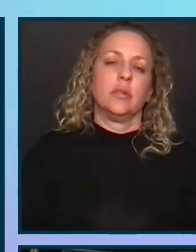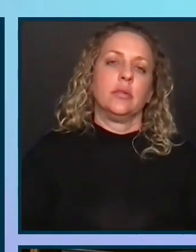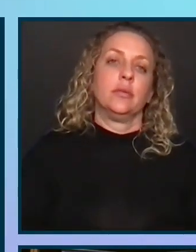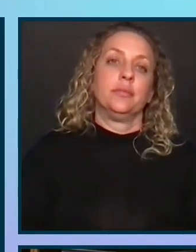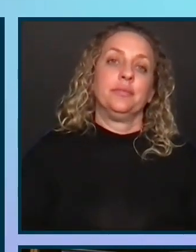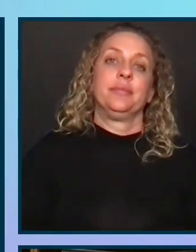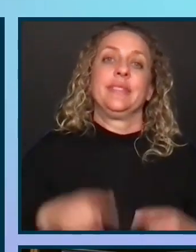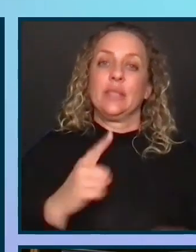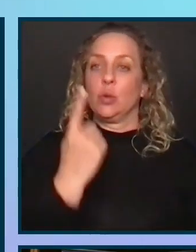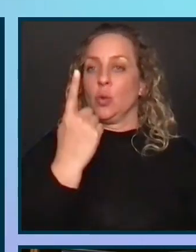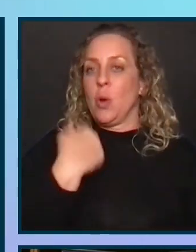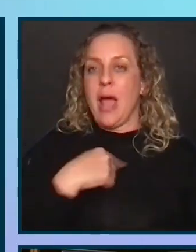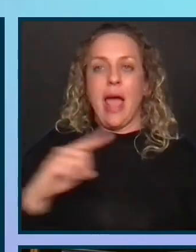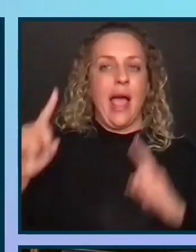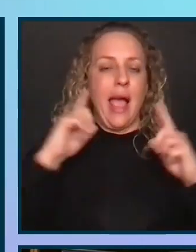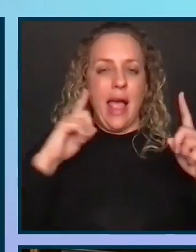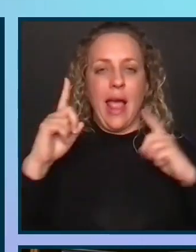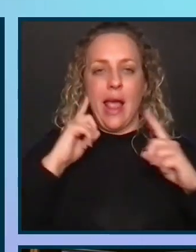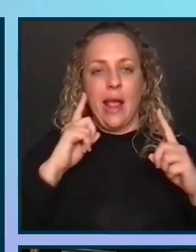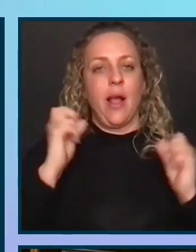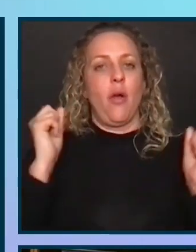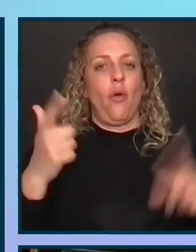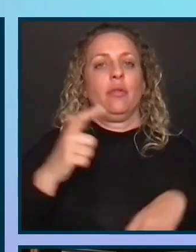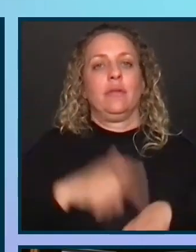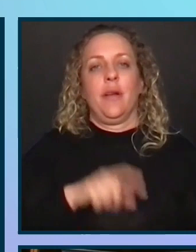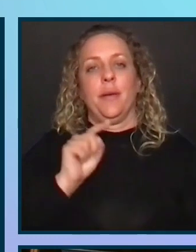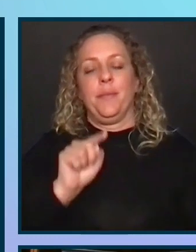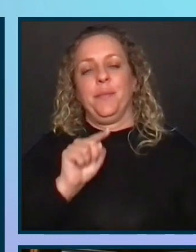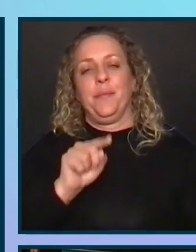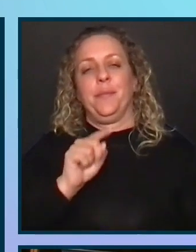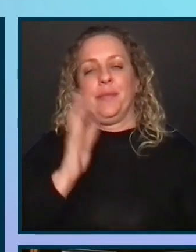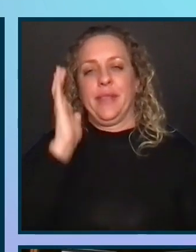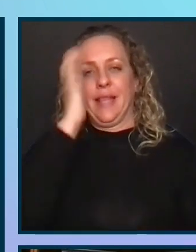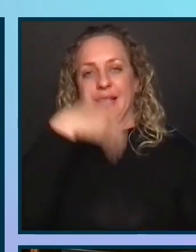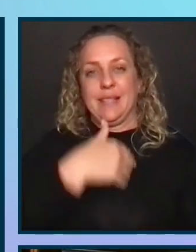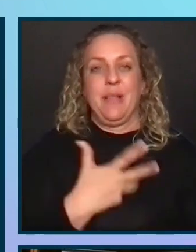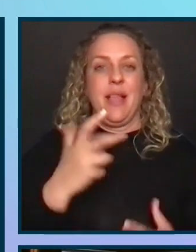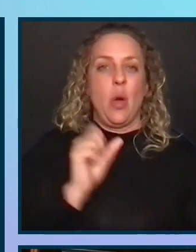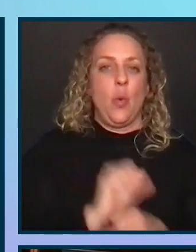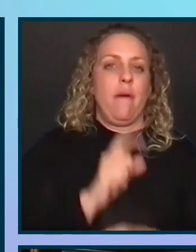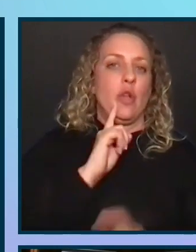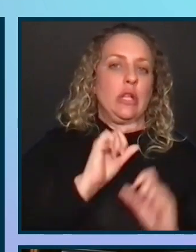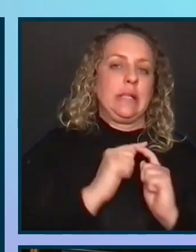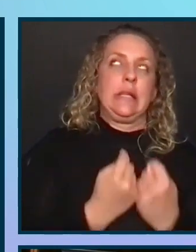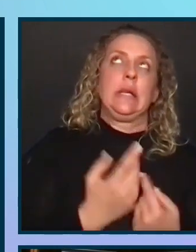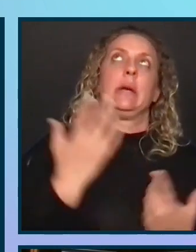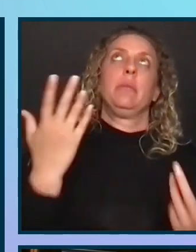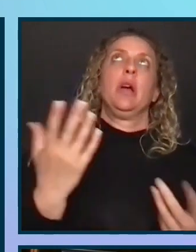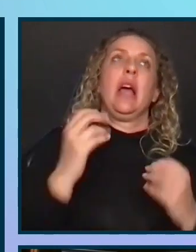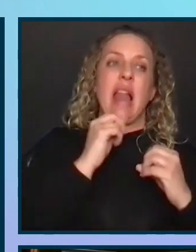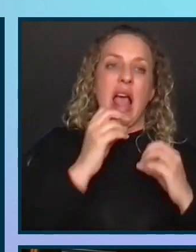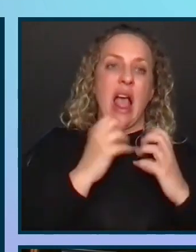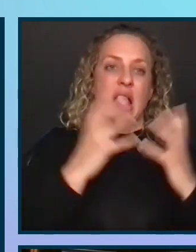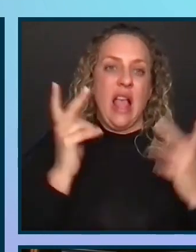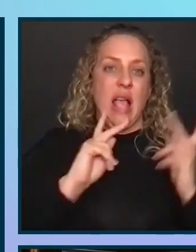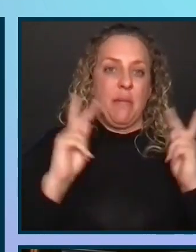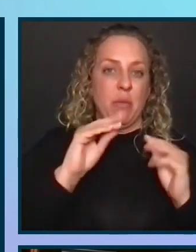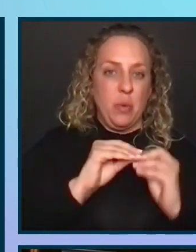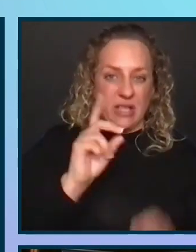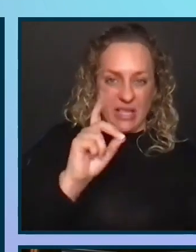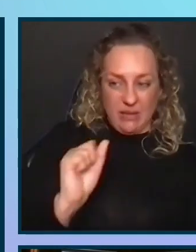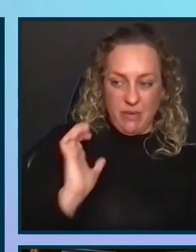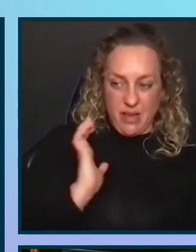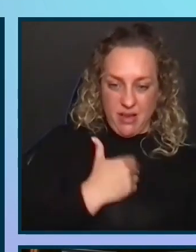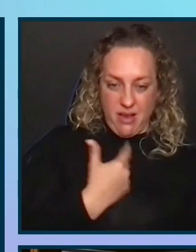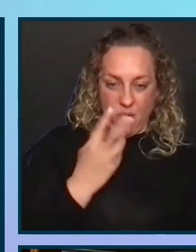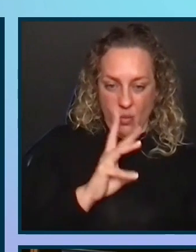Here is one I hear in various forms all the time. It seems like a lot of work for the team, considering there are not a lot of people with disabilities